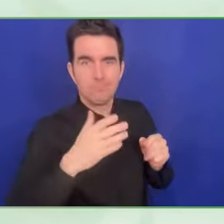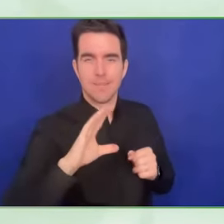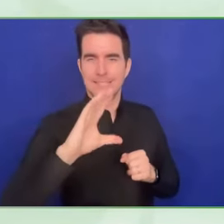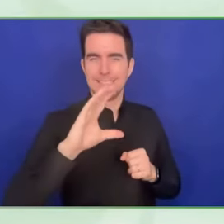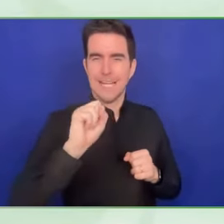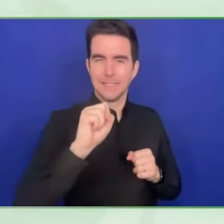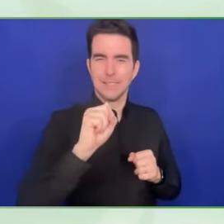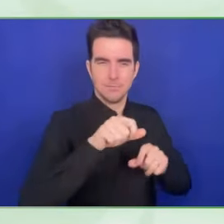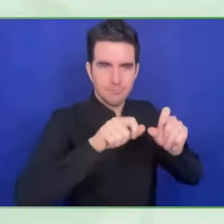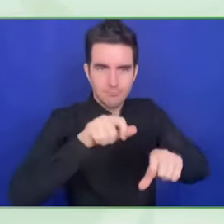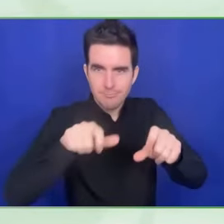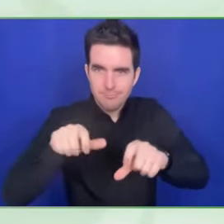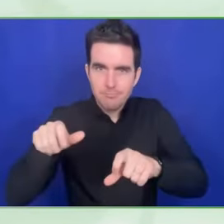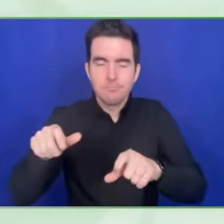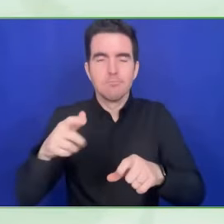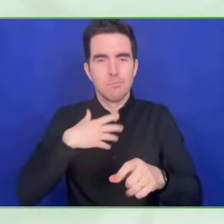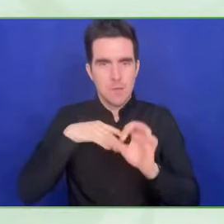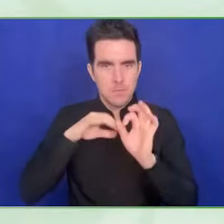Thank you, Amudena.